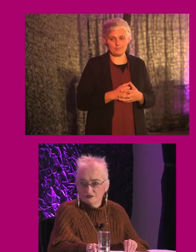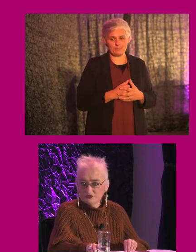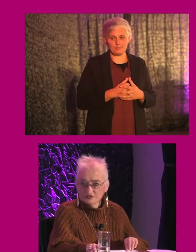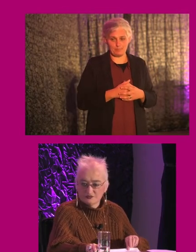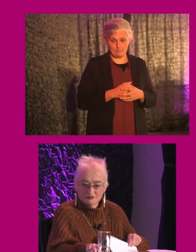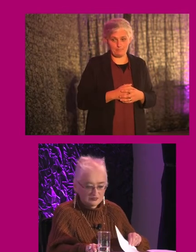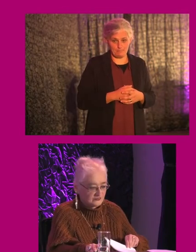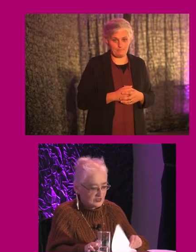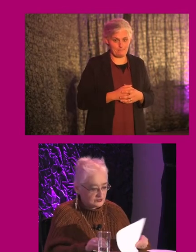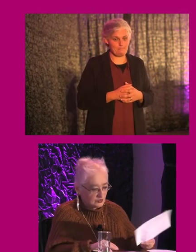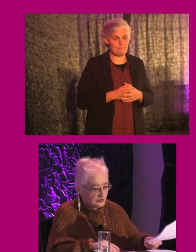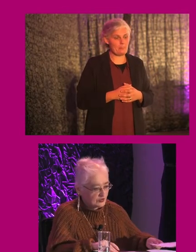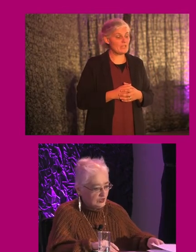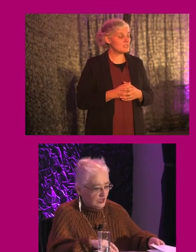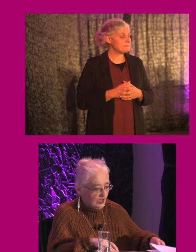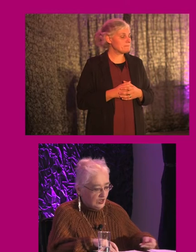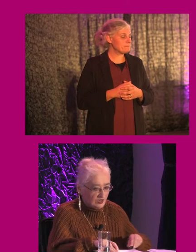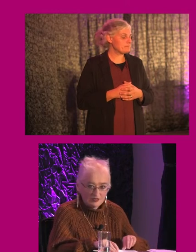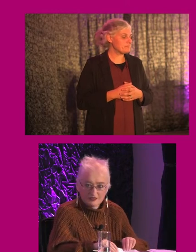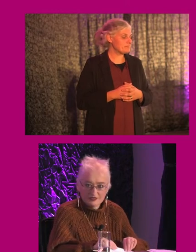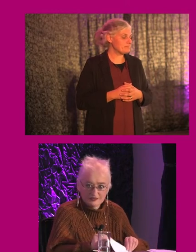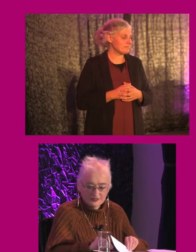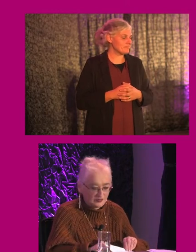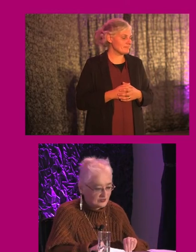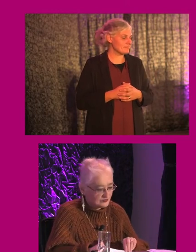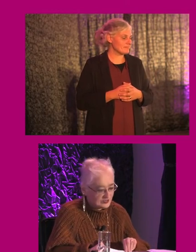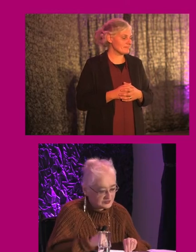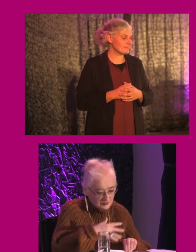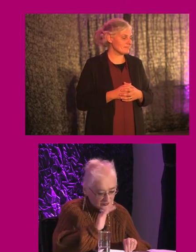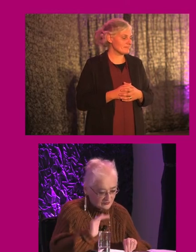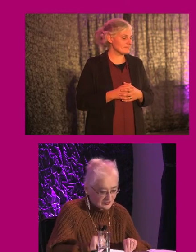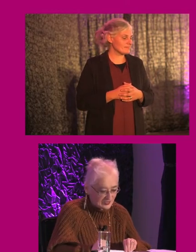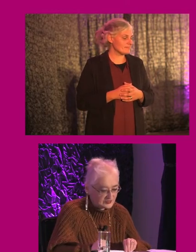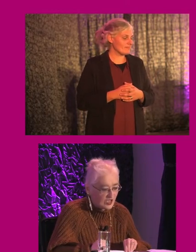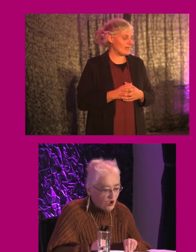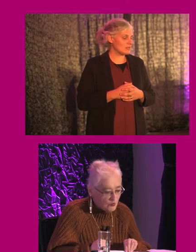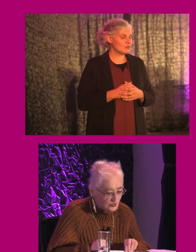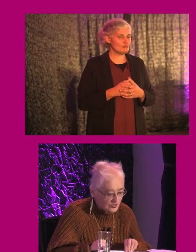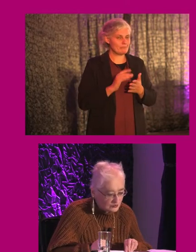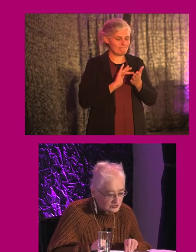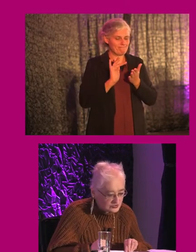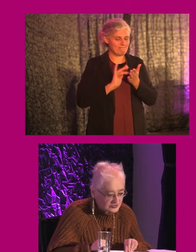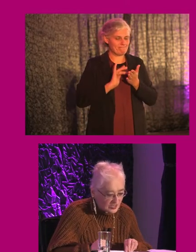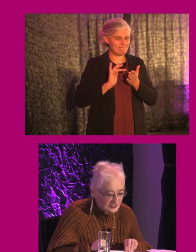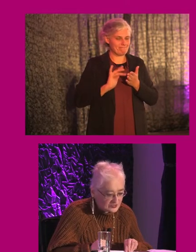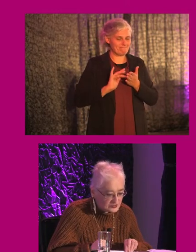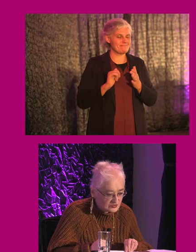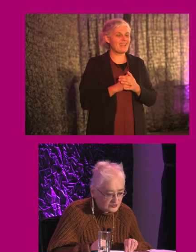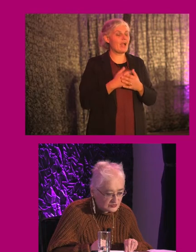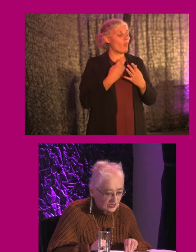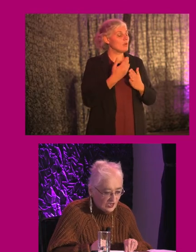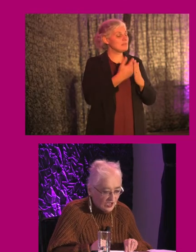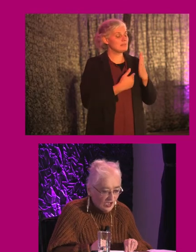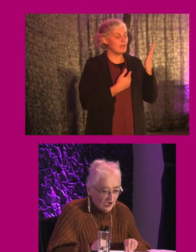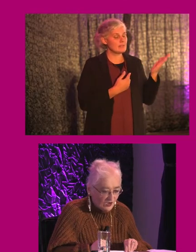Now, just to finish up. I think that's about it really, I'll skip through everything else. But I would just like to